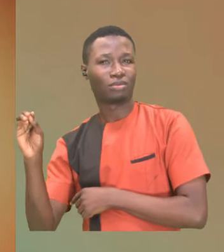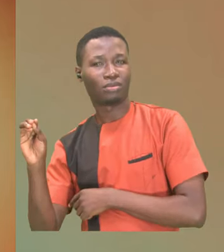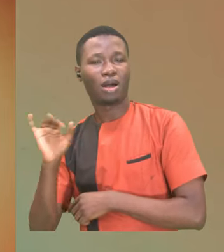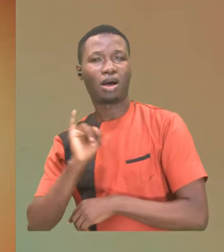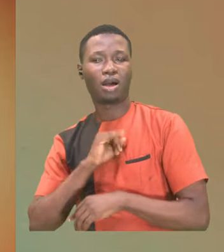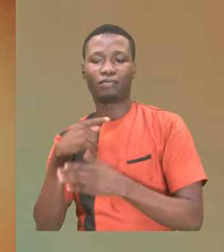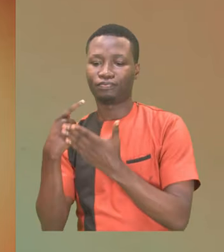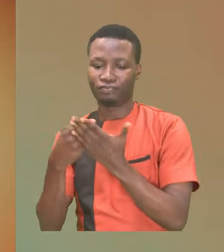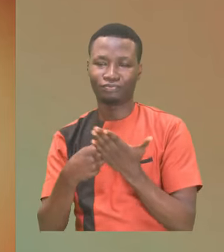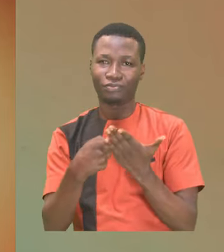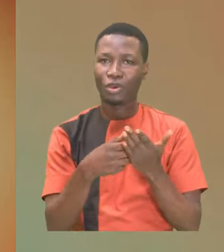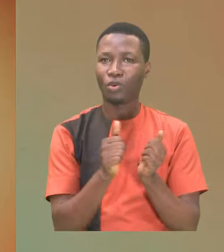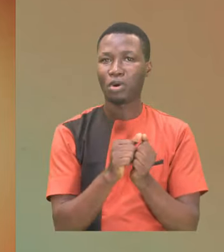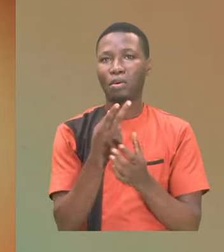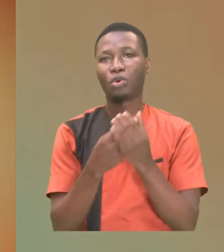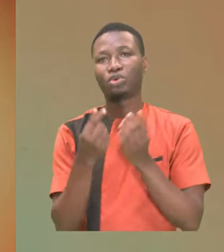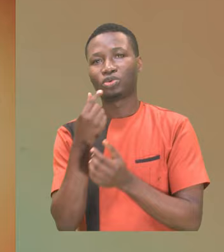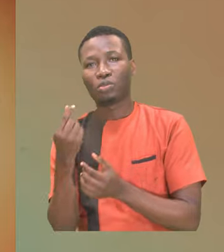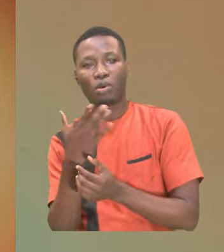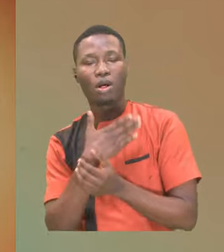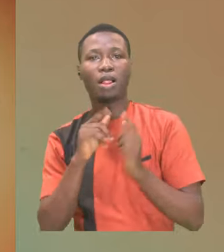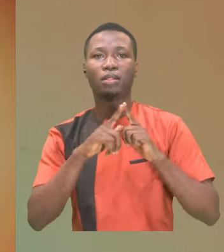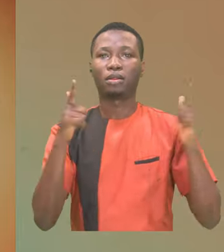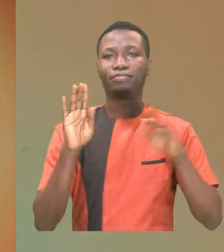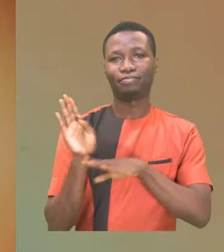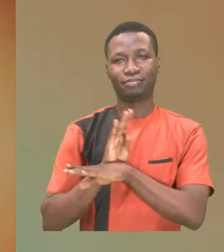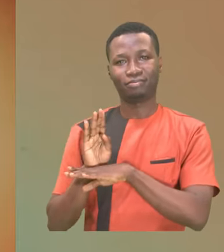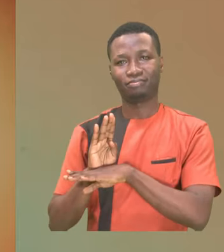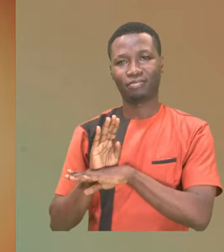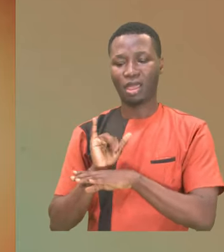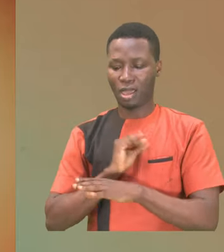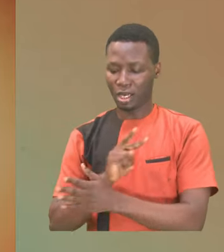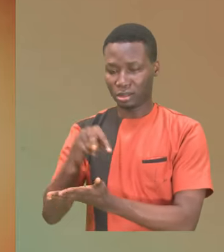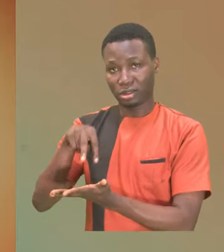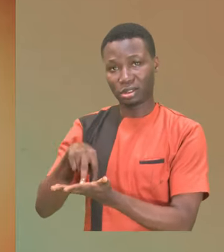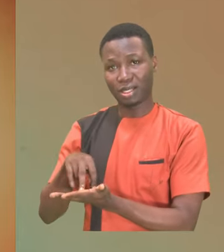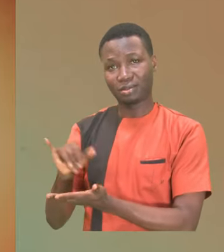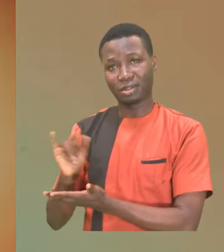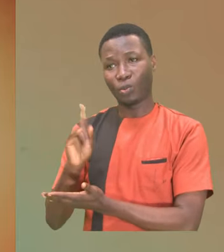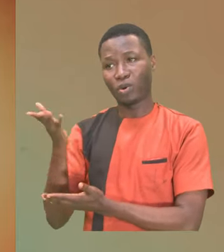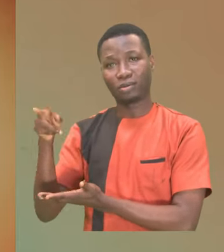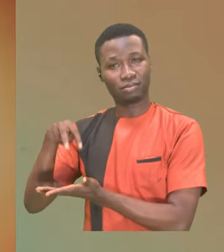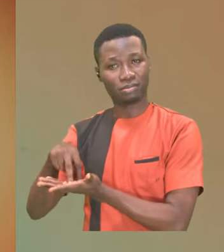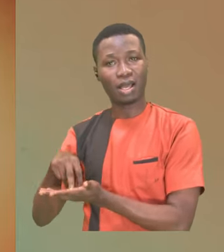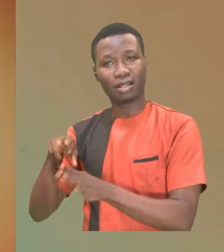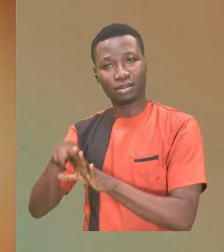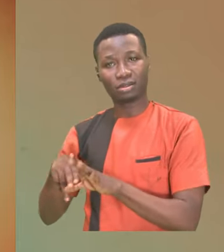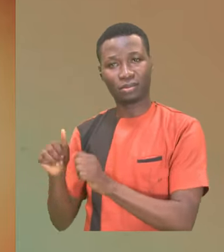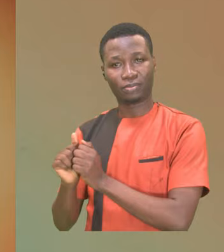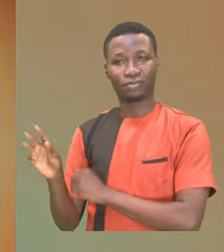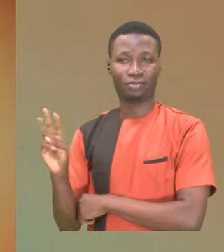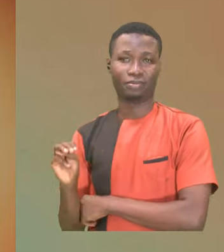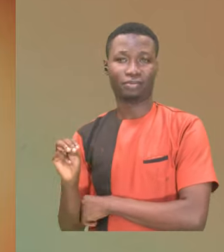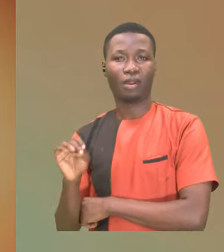and I've spoken to small and large businesses. I stood where they stood, and I sat where they sat.